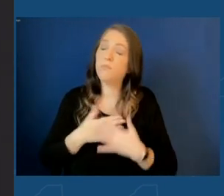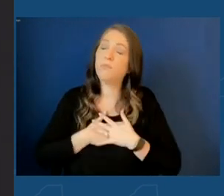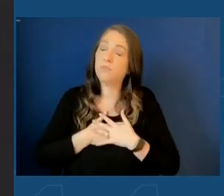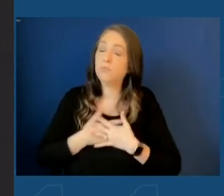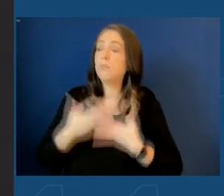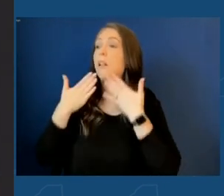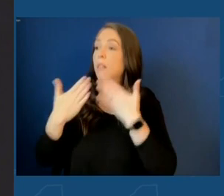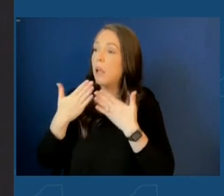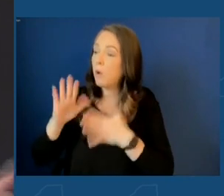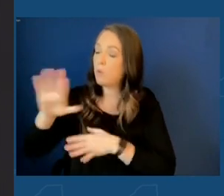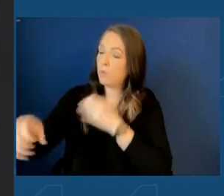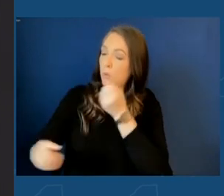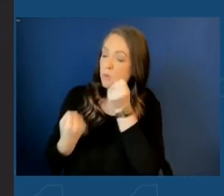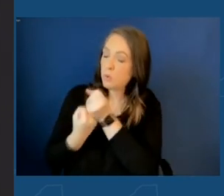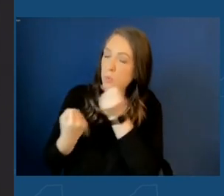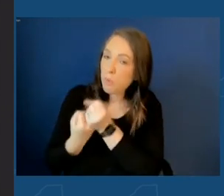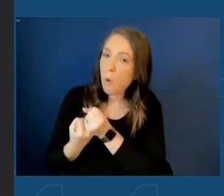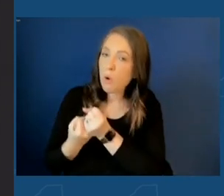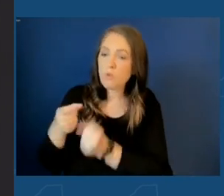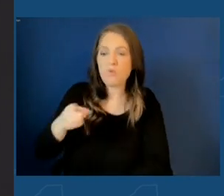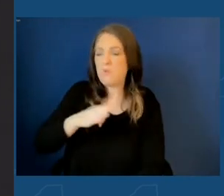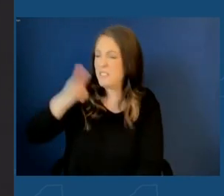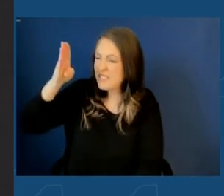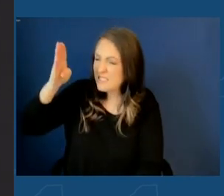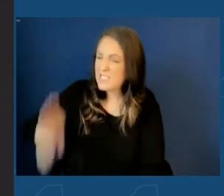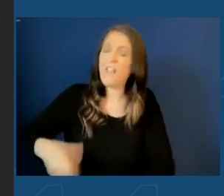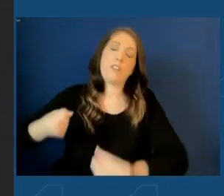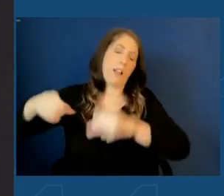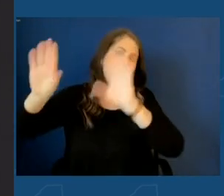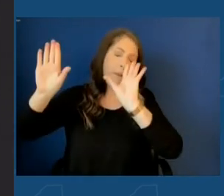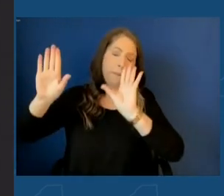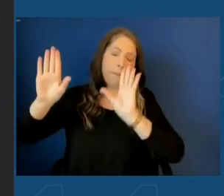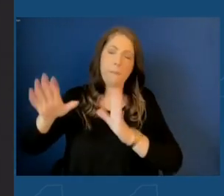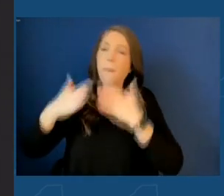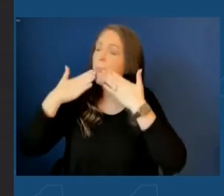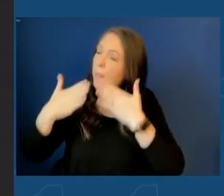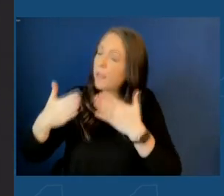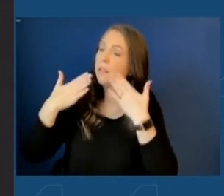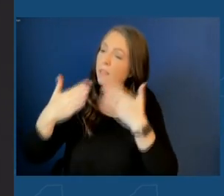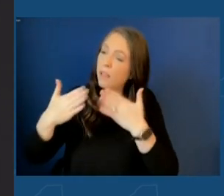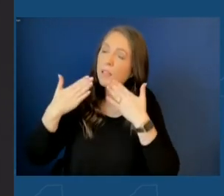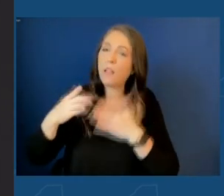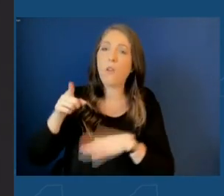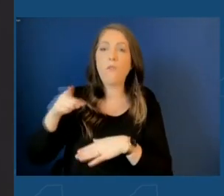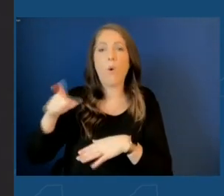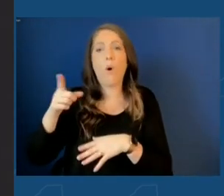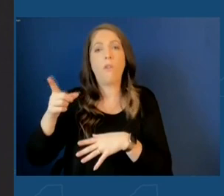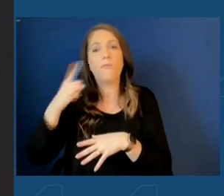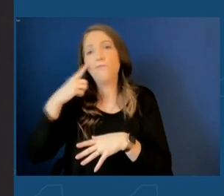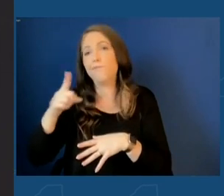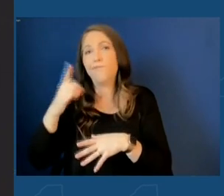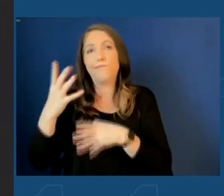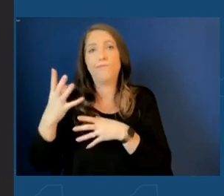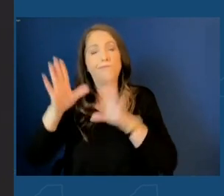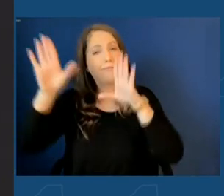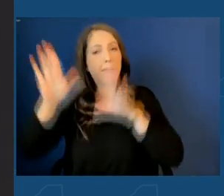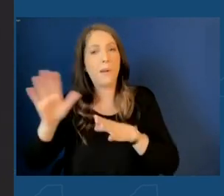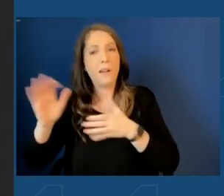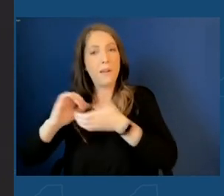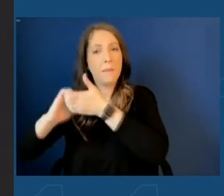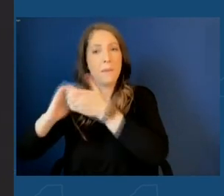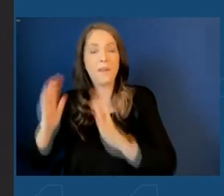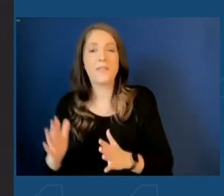have championed this and never, never gave up. So thank you, and thank you for being such an incredible partner. It's great to be back at